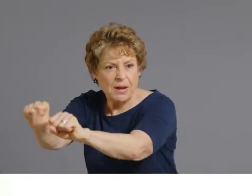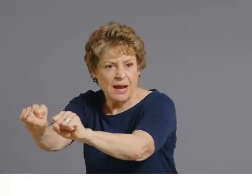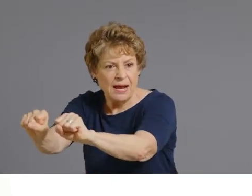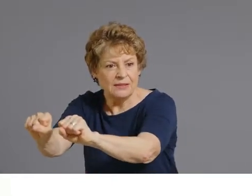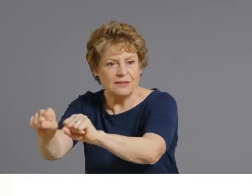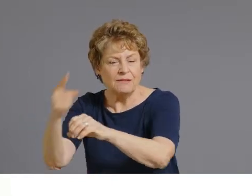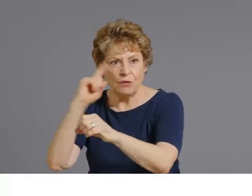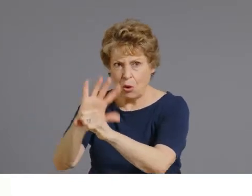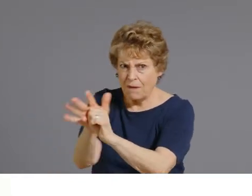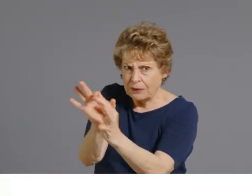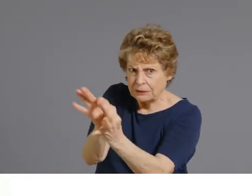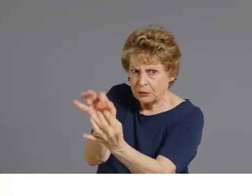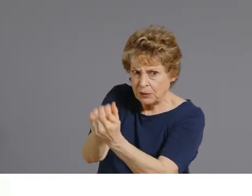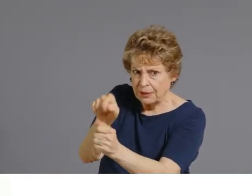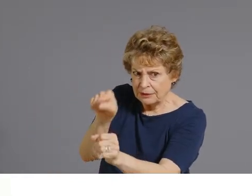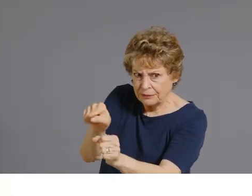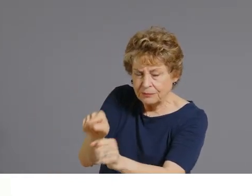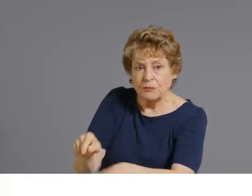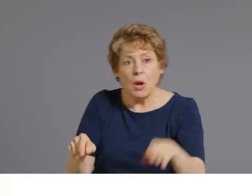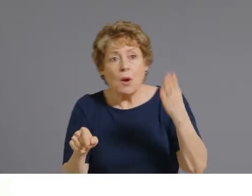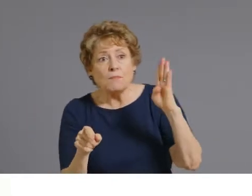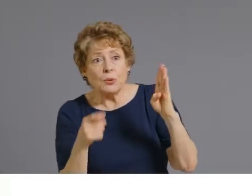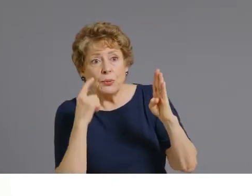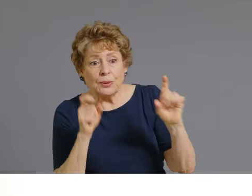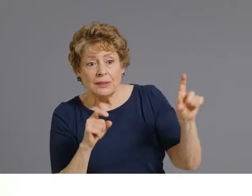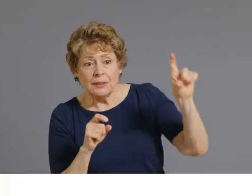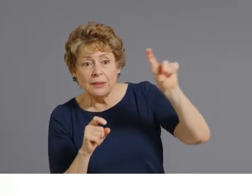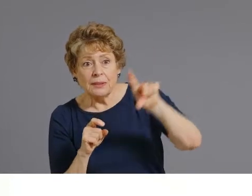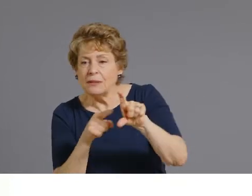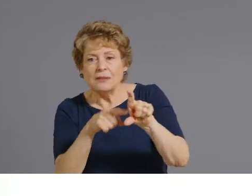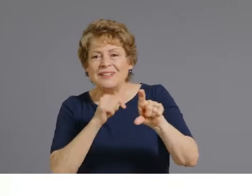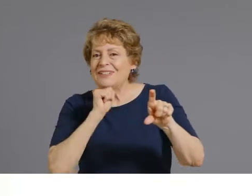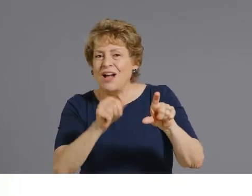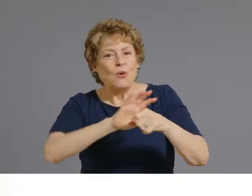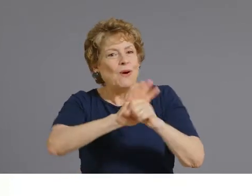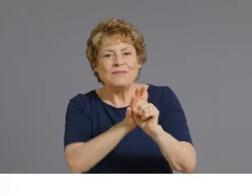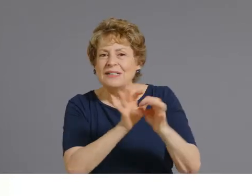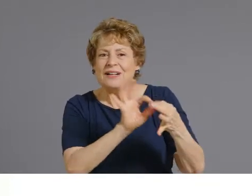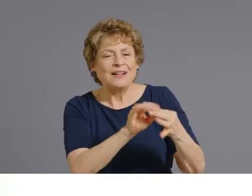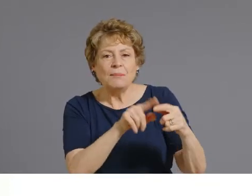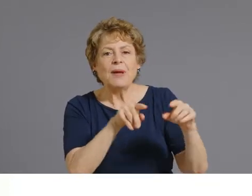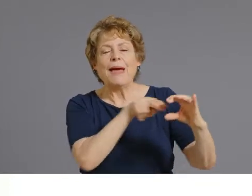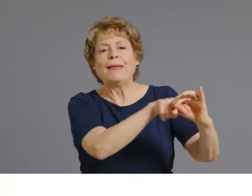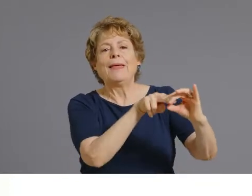ICU beds that are in use by non COVID patients. And the gray is